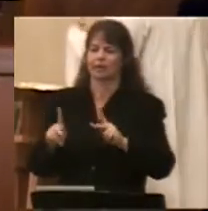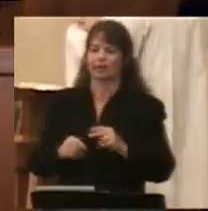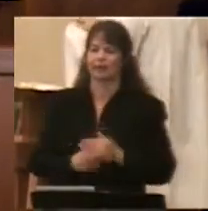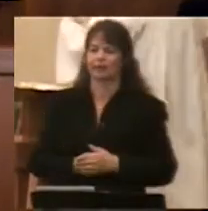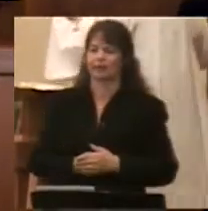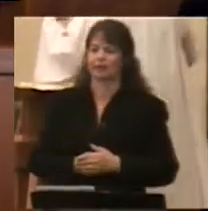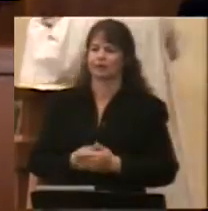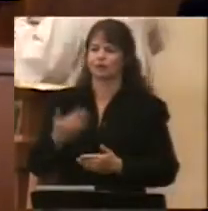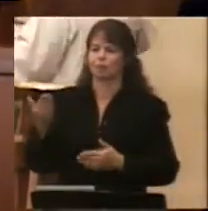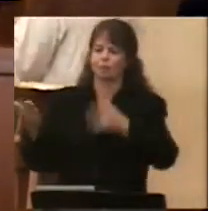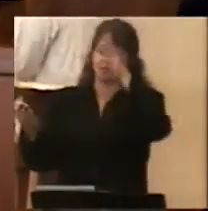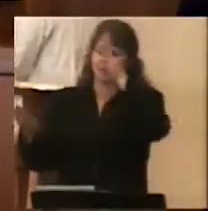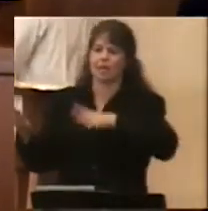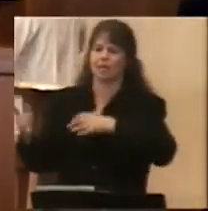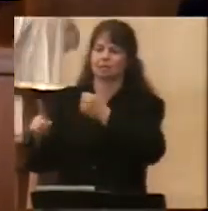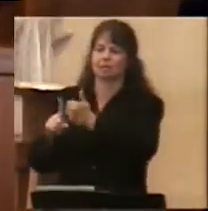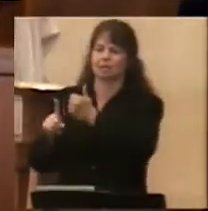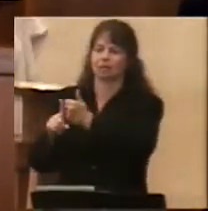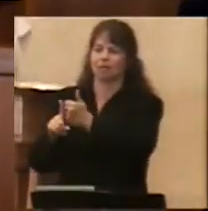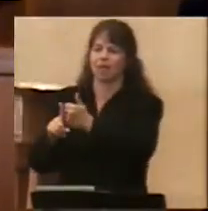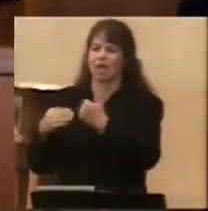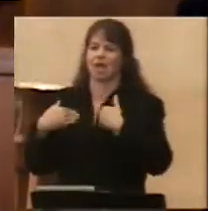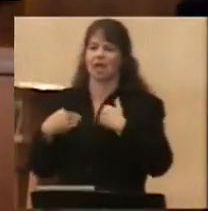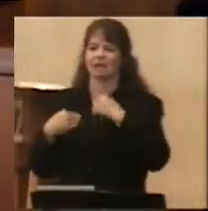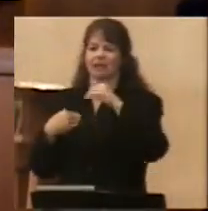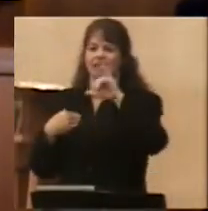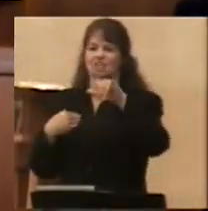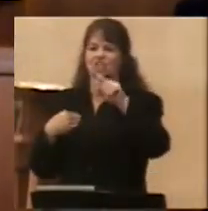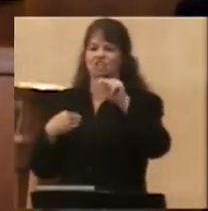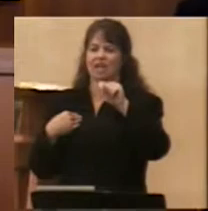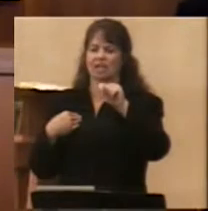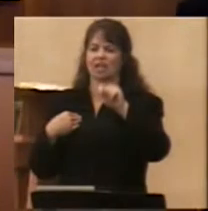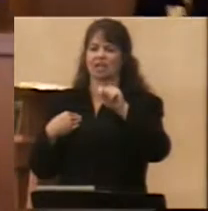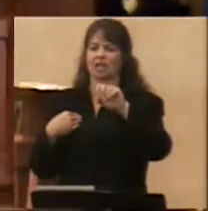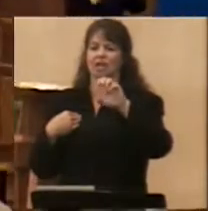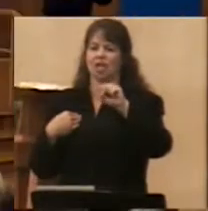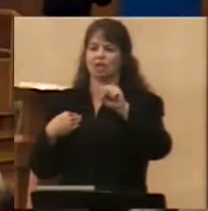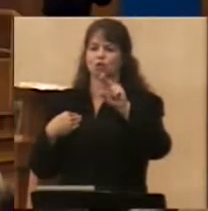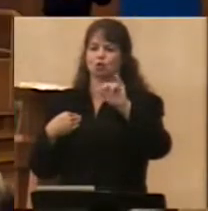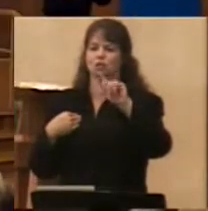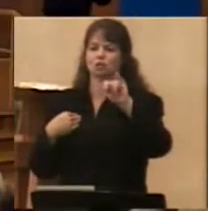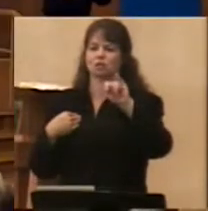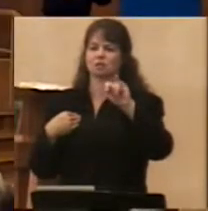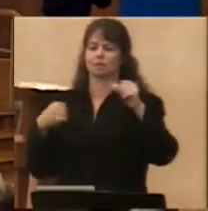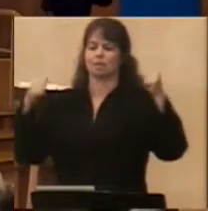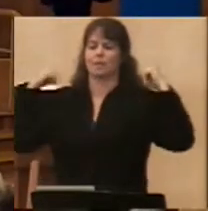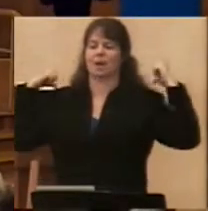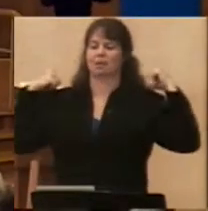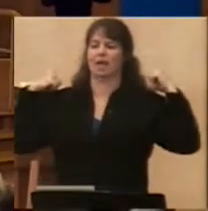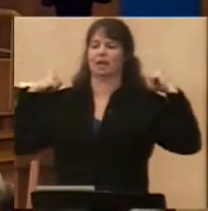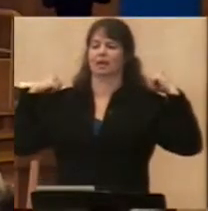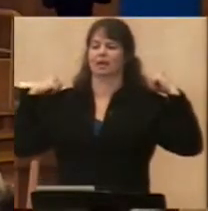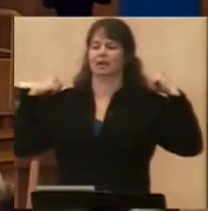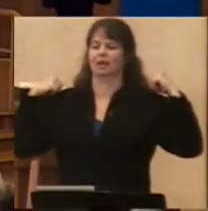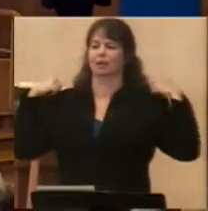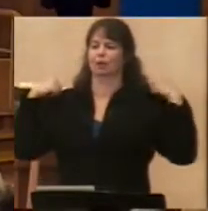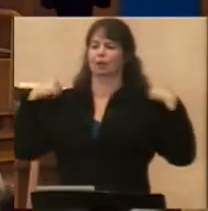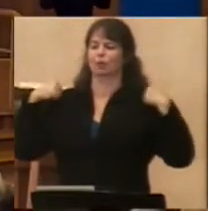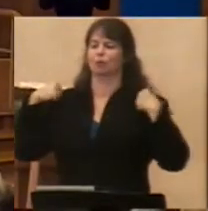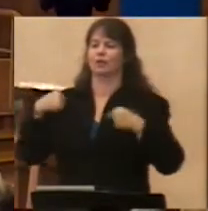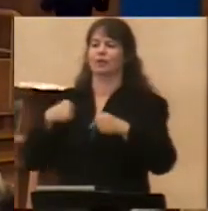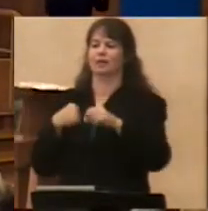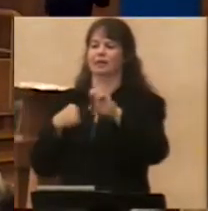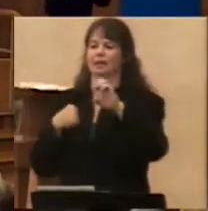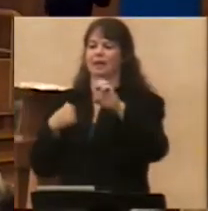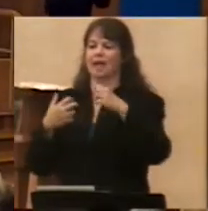has developed a little jet suit with a wing that he wears with a couple of small jet engines and he